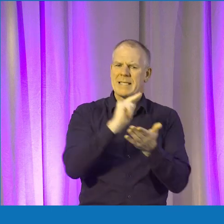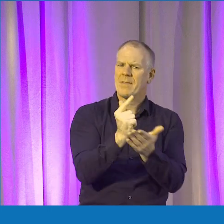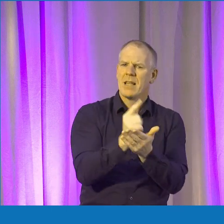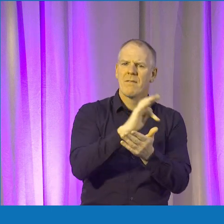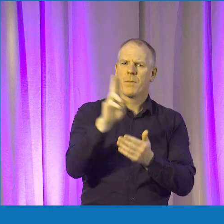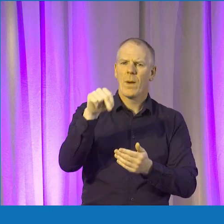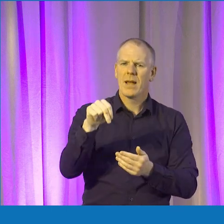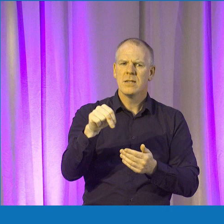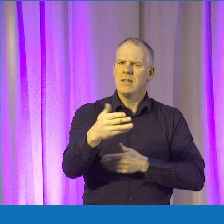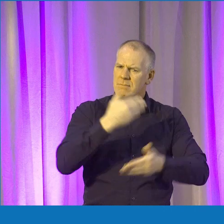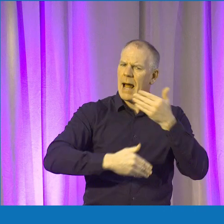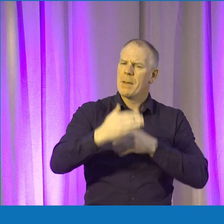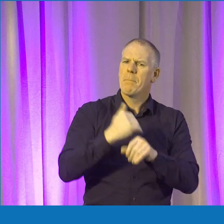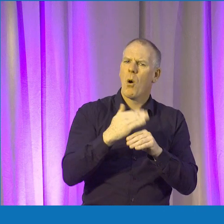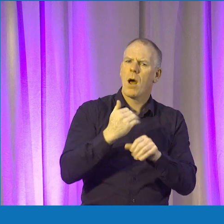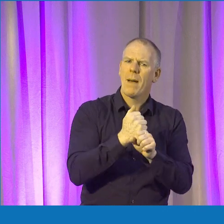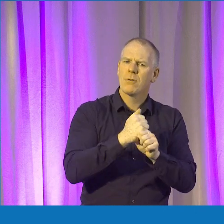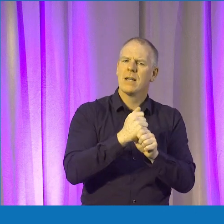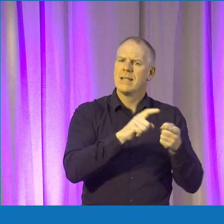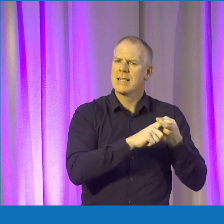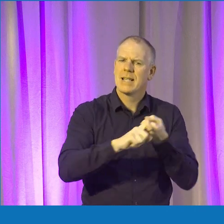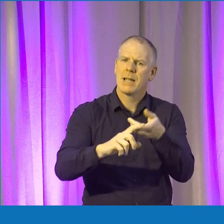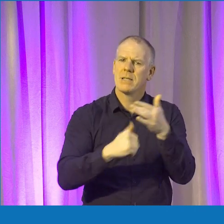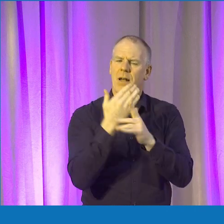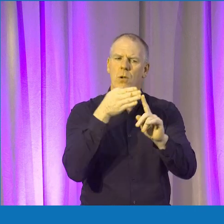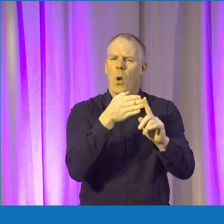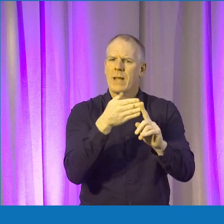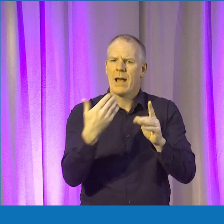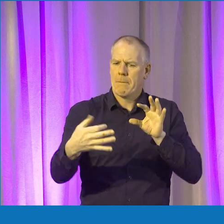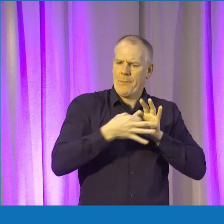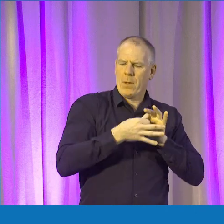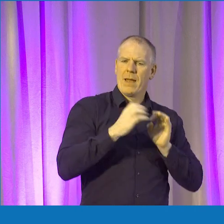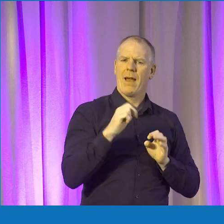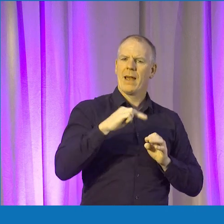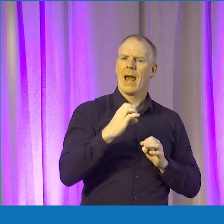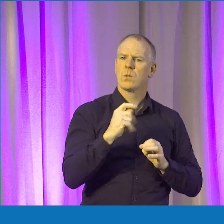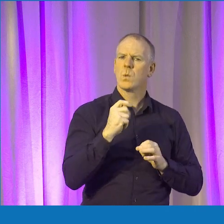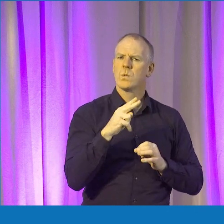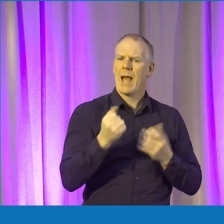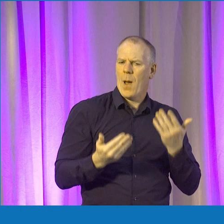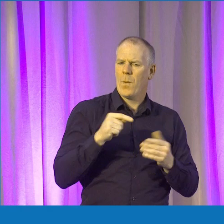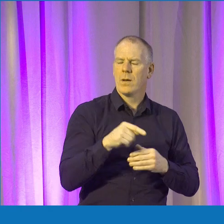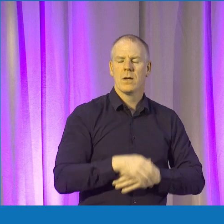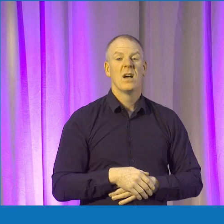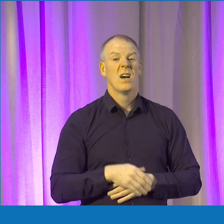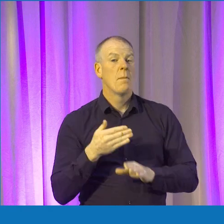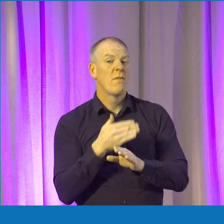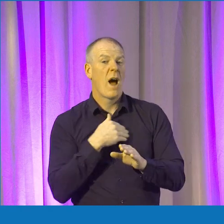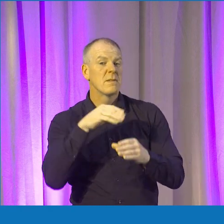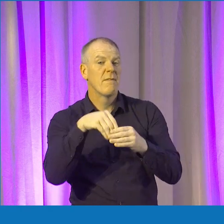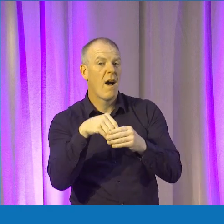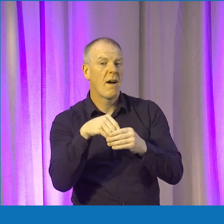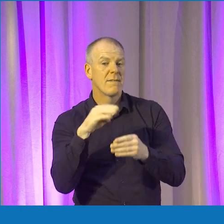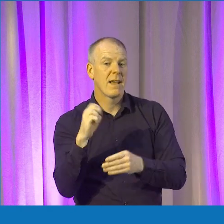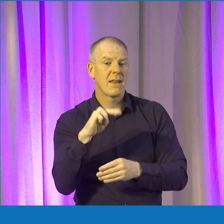more about the Sustainable Development Goals and how that connects in with Enactus? Yeah, absolutely. Even before I joined Enactus, I